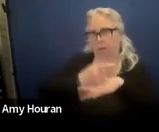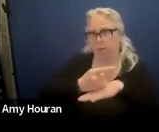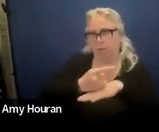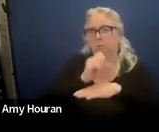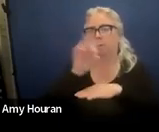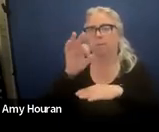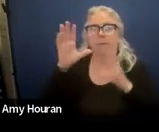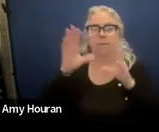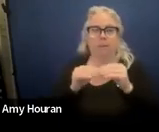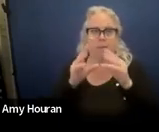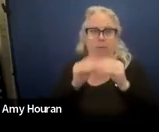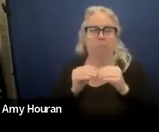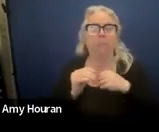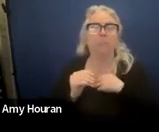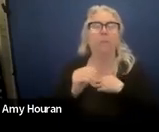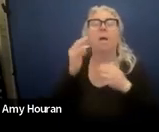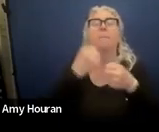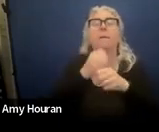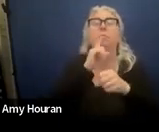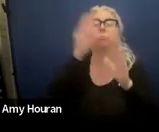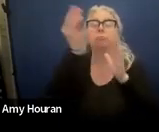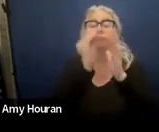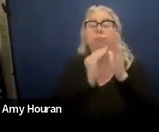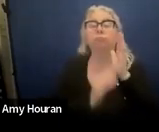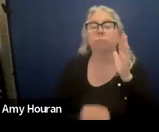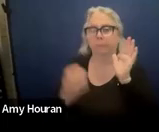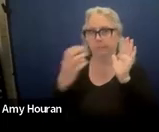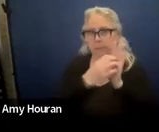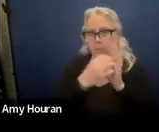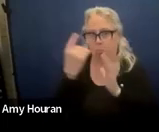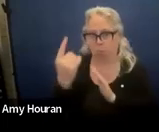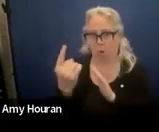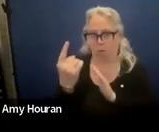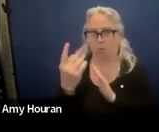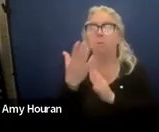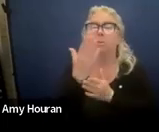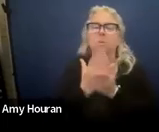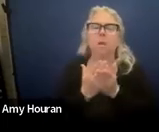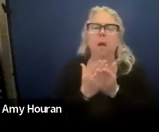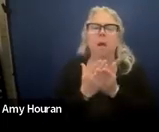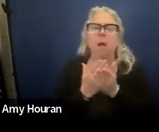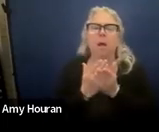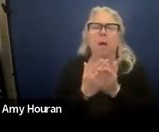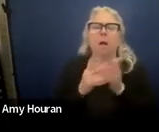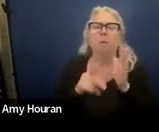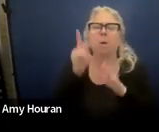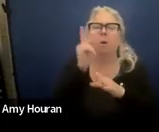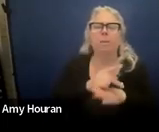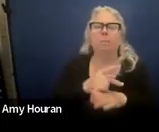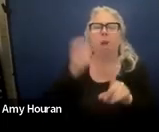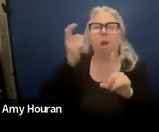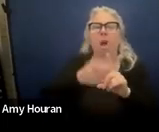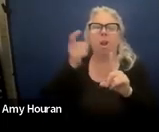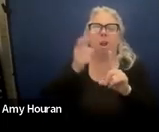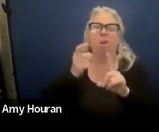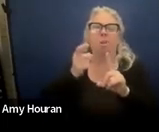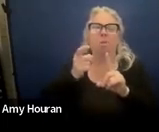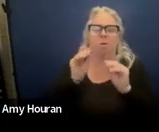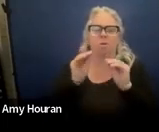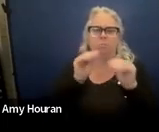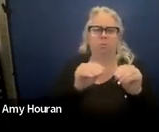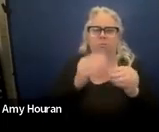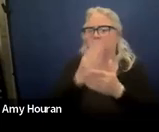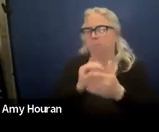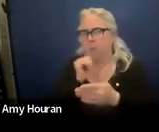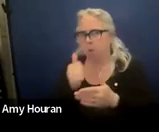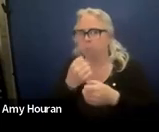that that's filled in on that section one um some iep programs auto populate that i believe and some don't so just